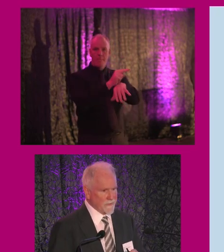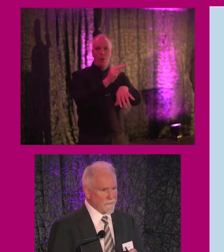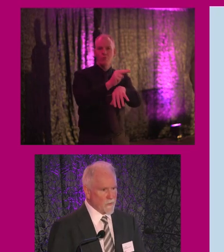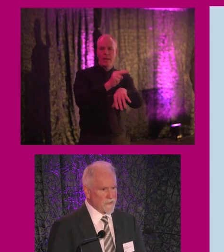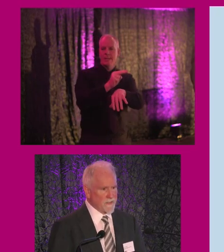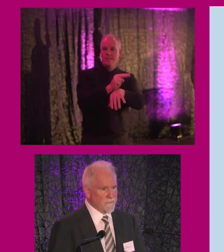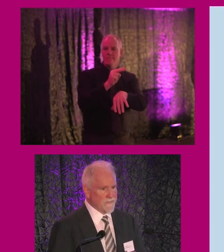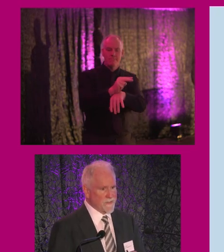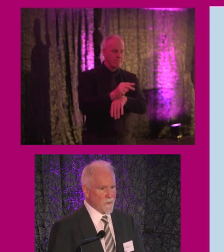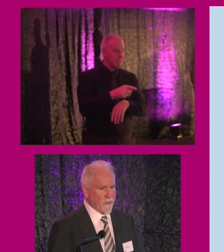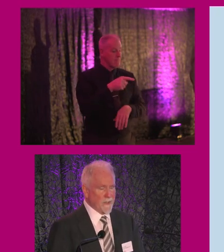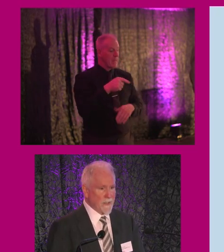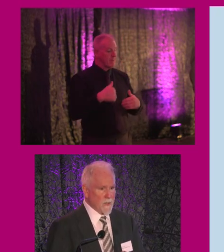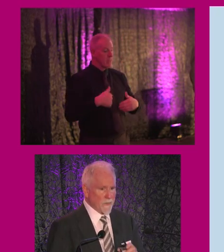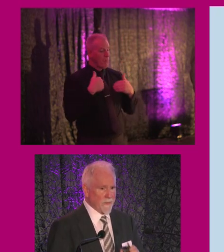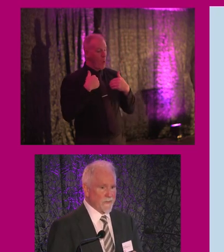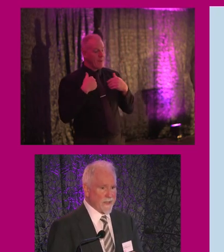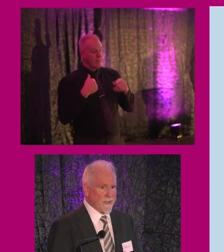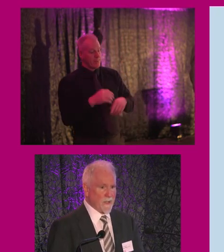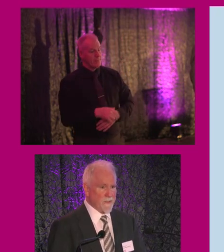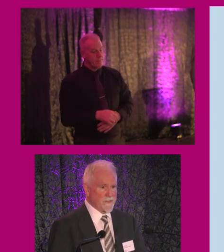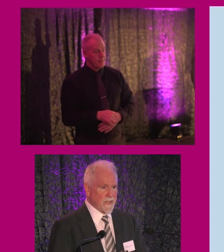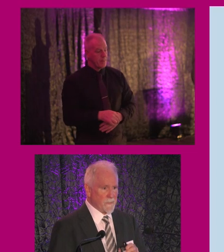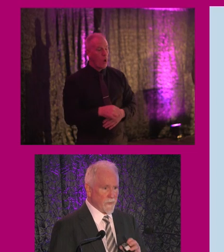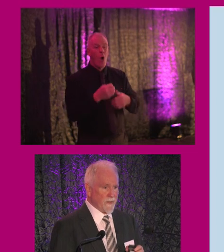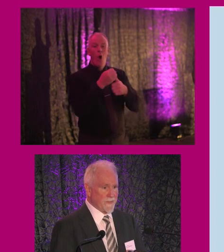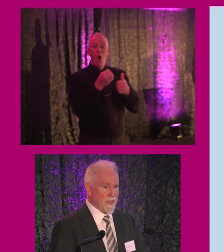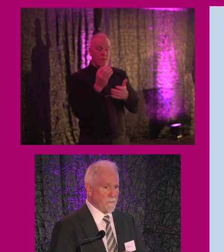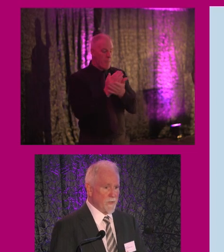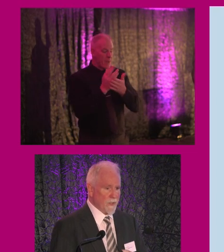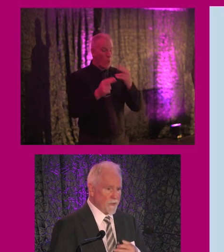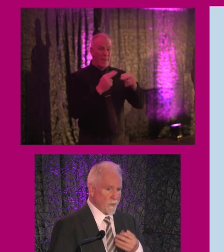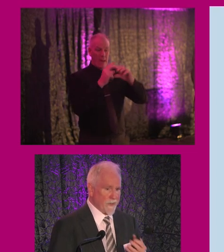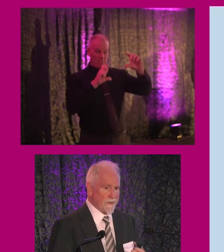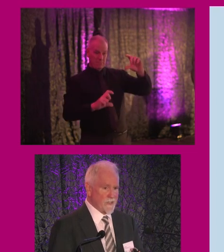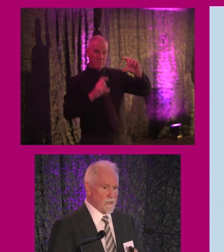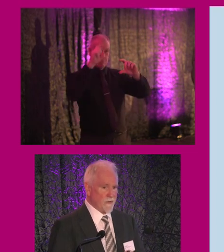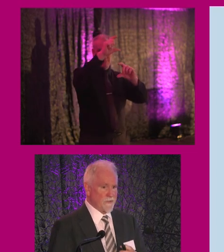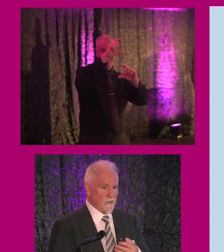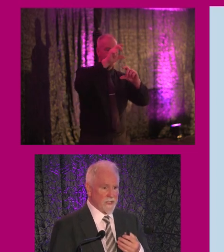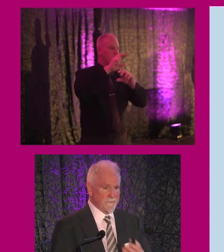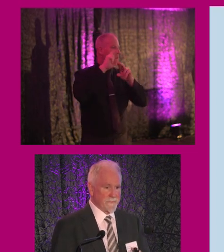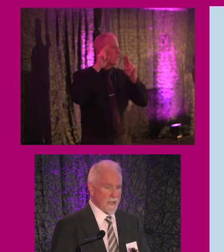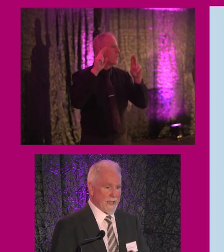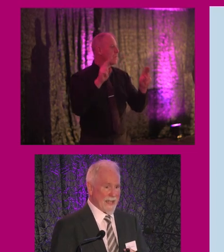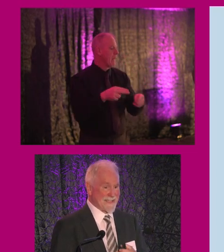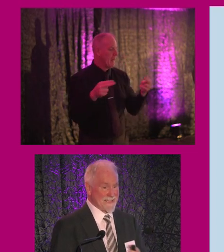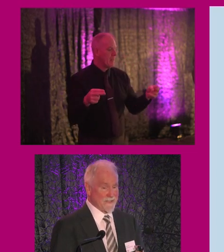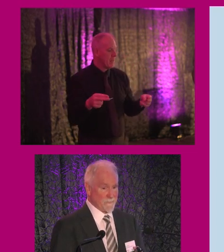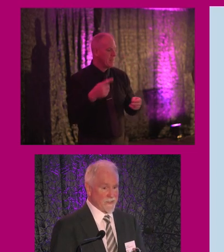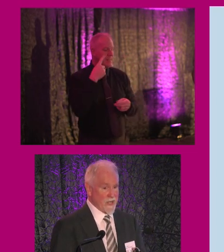kind of the focus of this morning. But the other key elements, without them, you're not actually going to look at